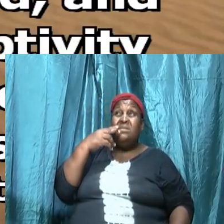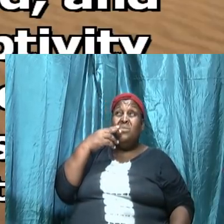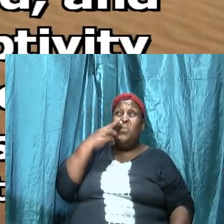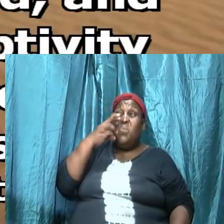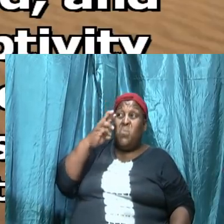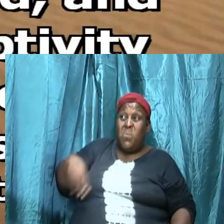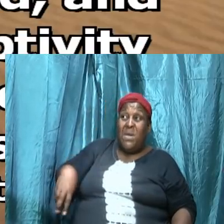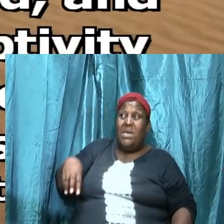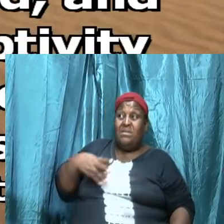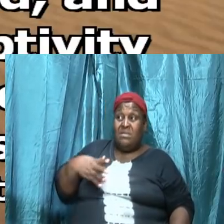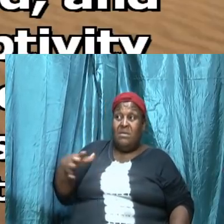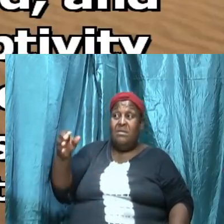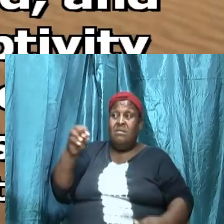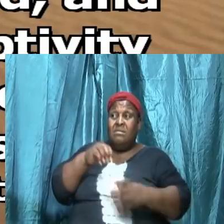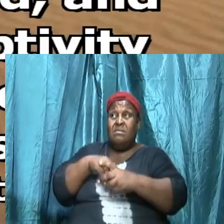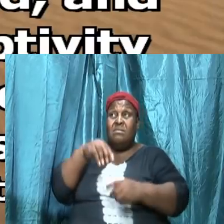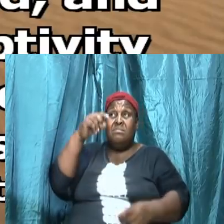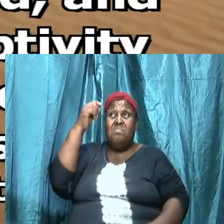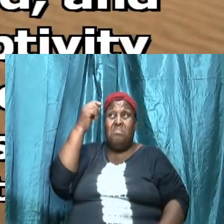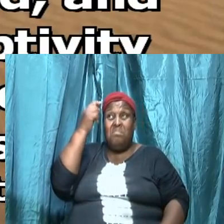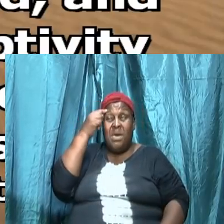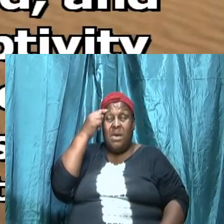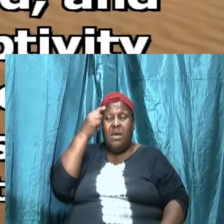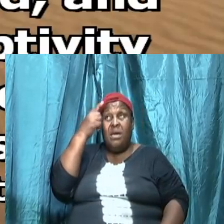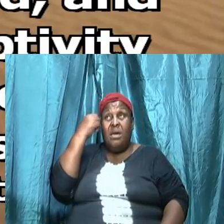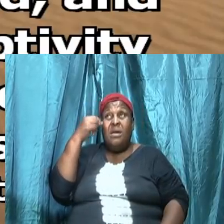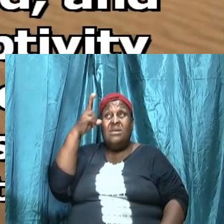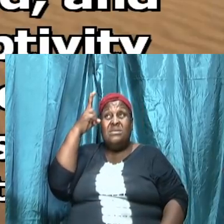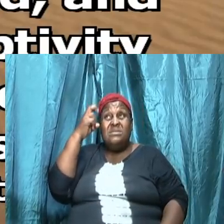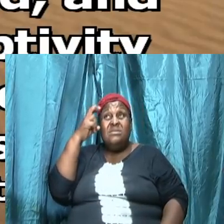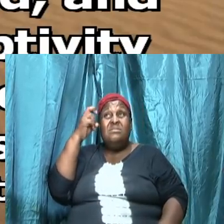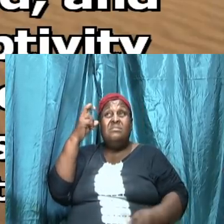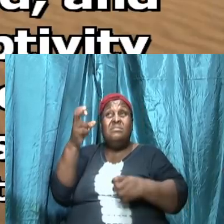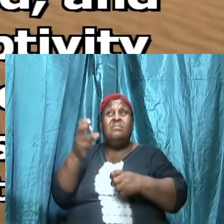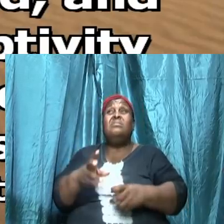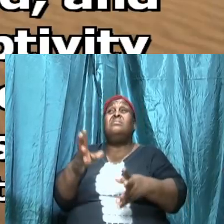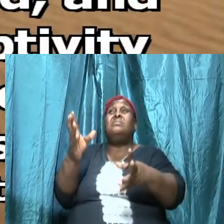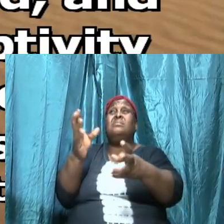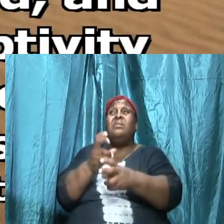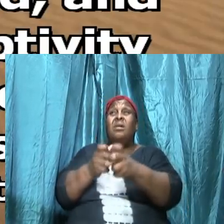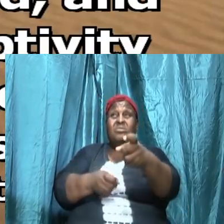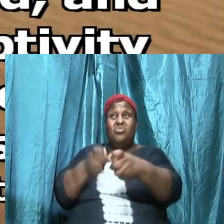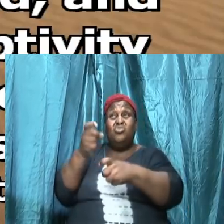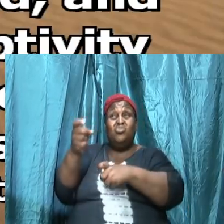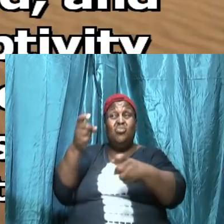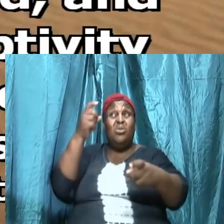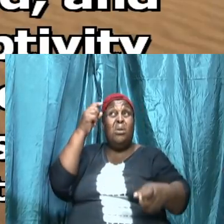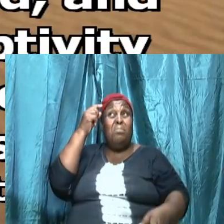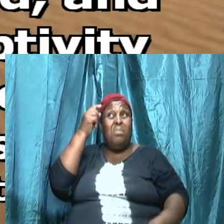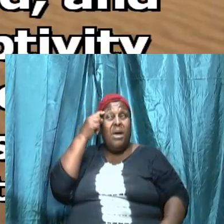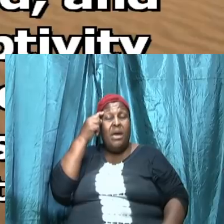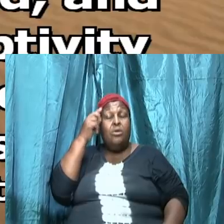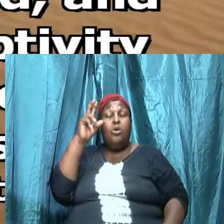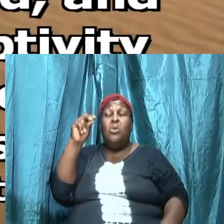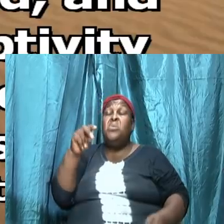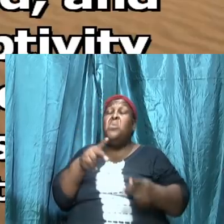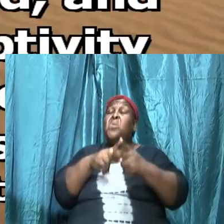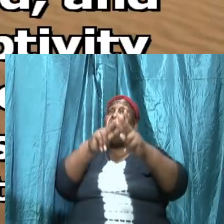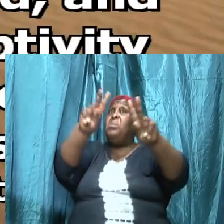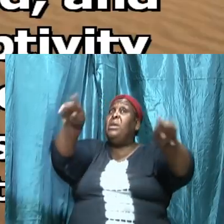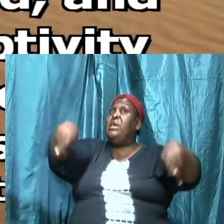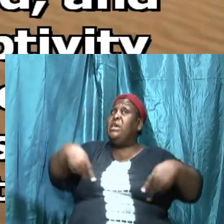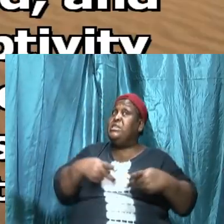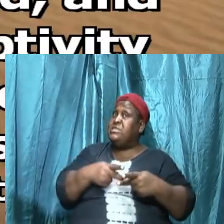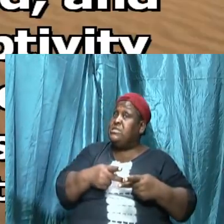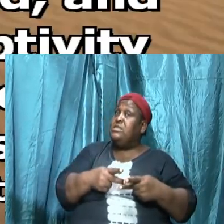they captivate the mind there is no space left for us to be thinking on things that are good and to